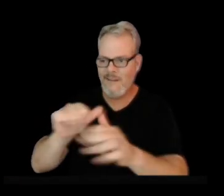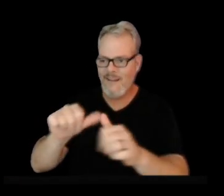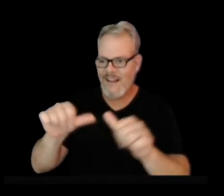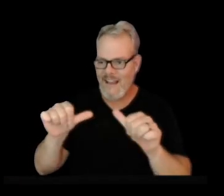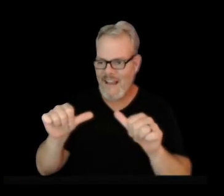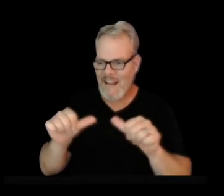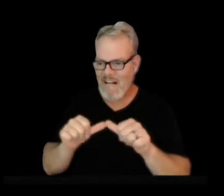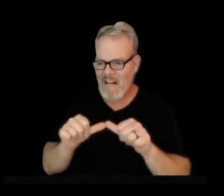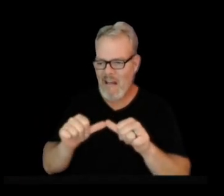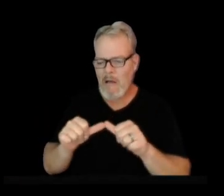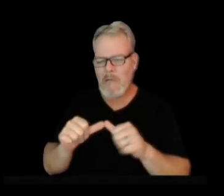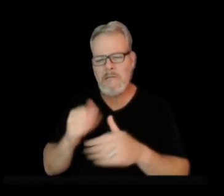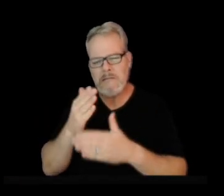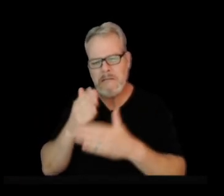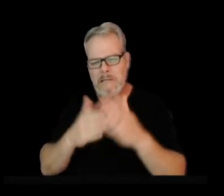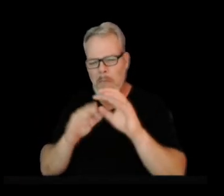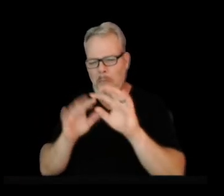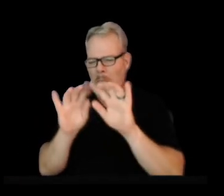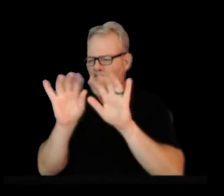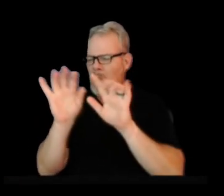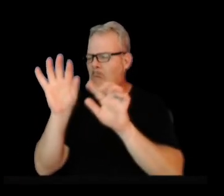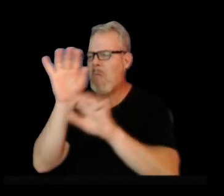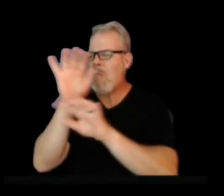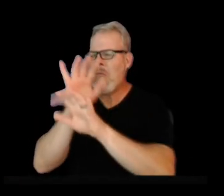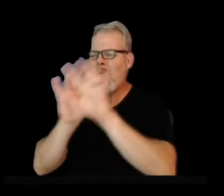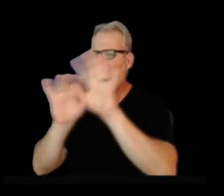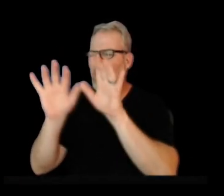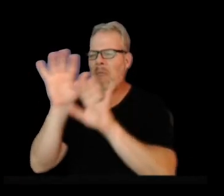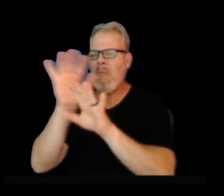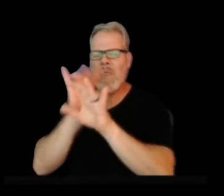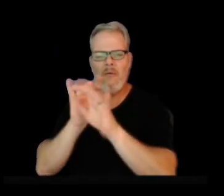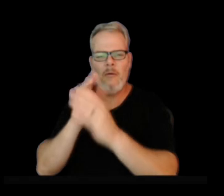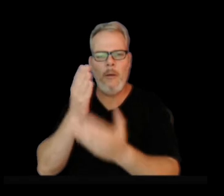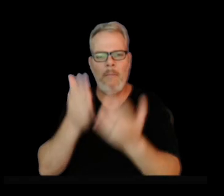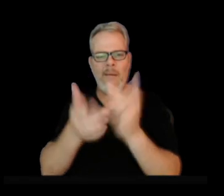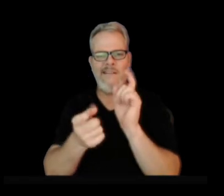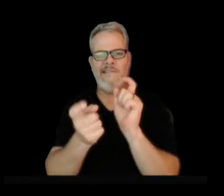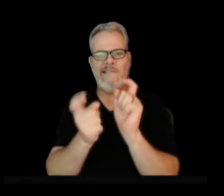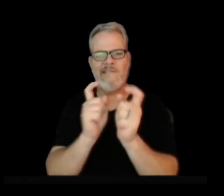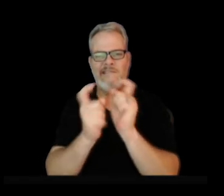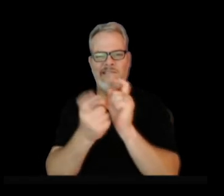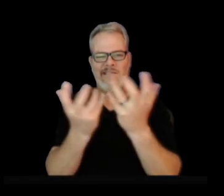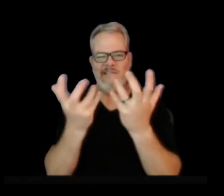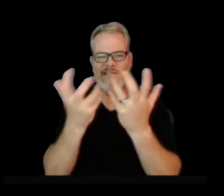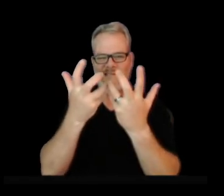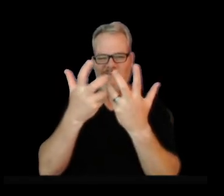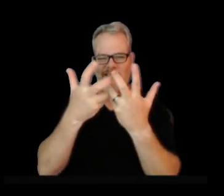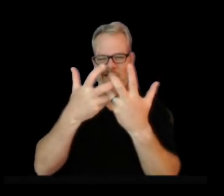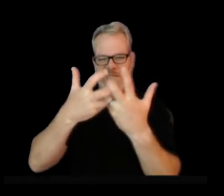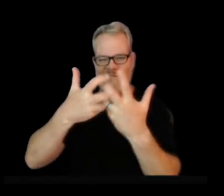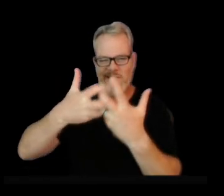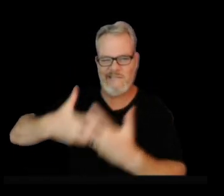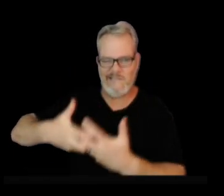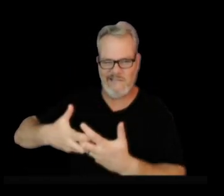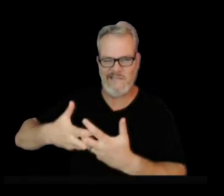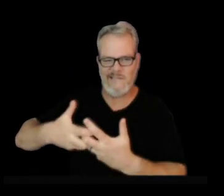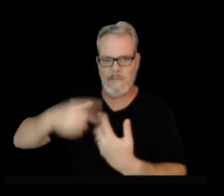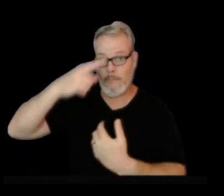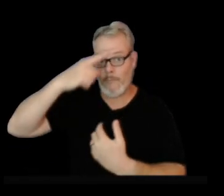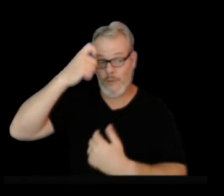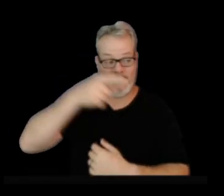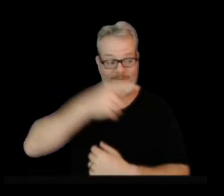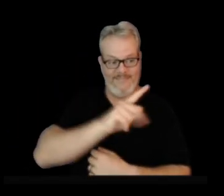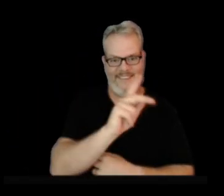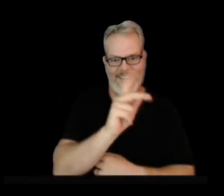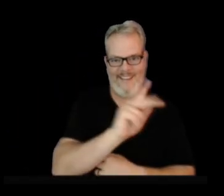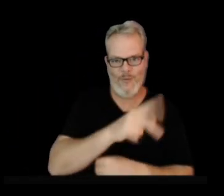with maybe a little bit of extra scatter in the data, perhaps suggesting some lateral adjustment in response to Kilauea over this